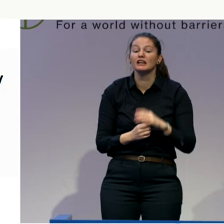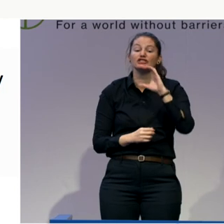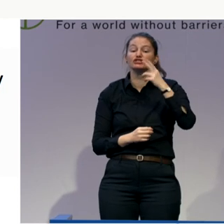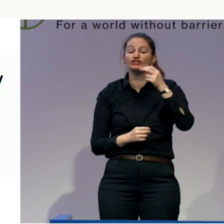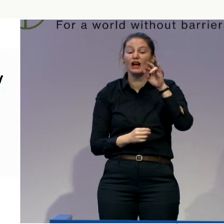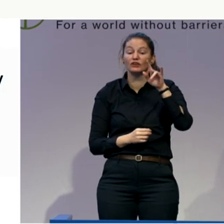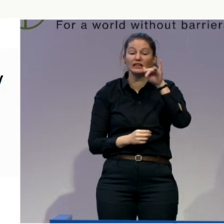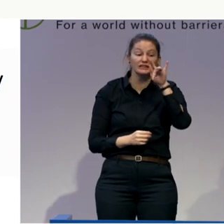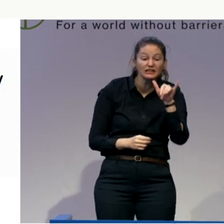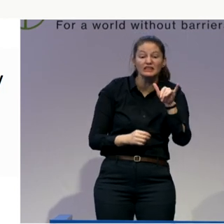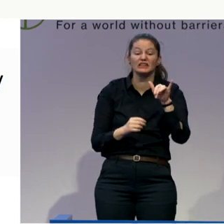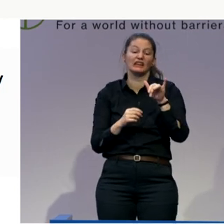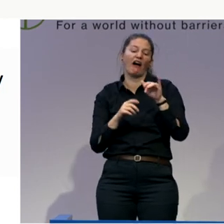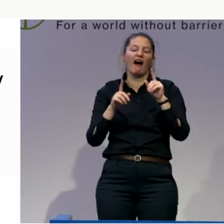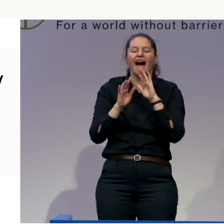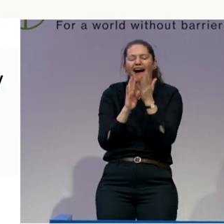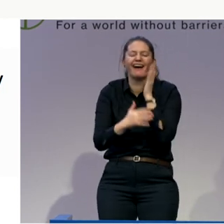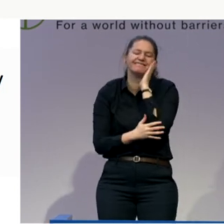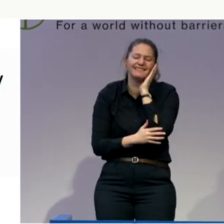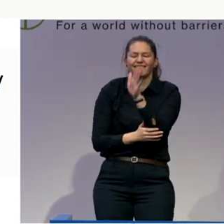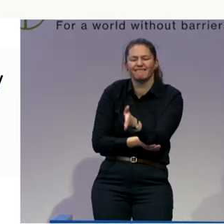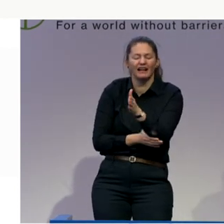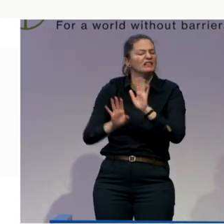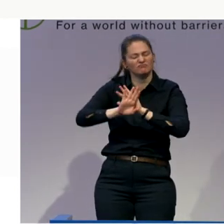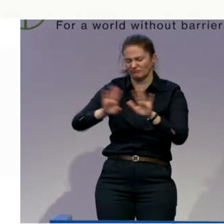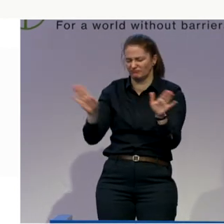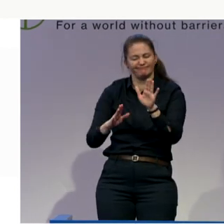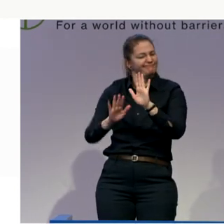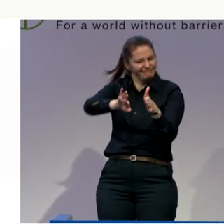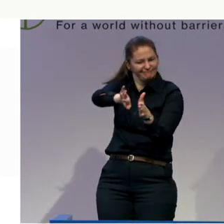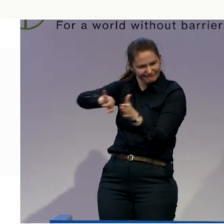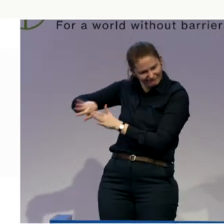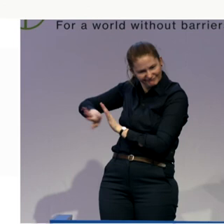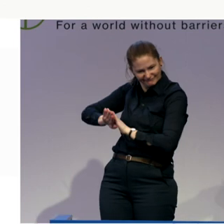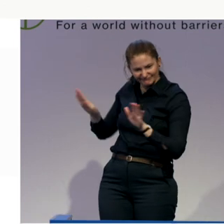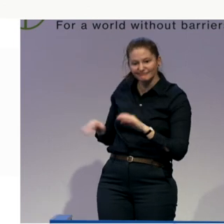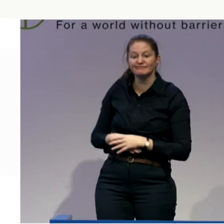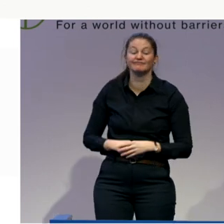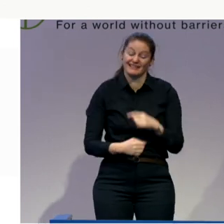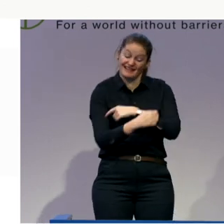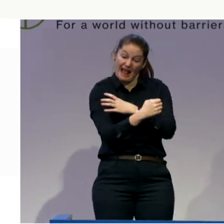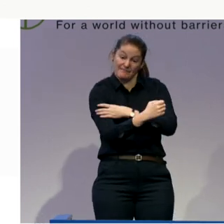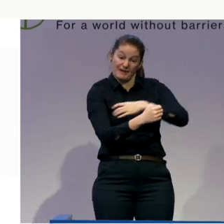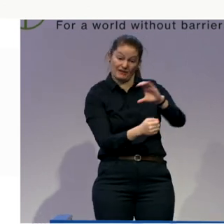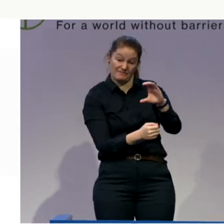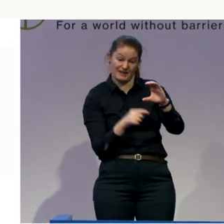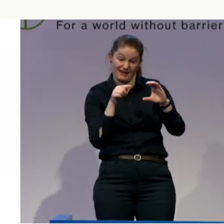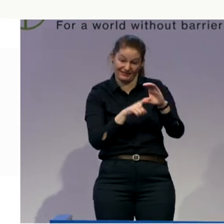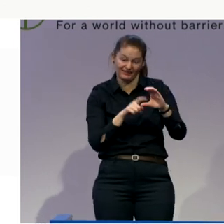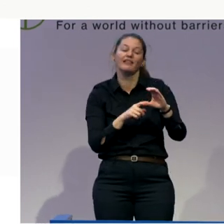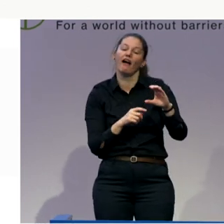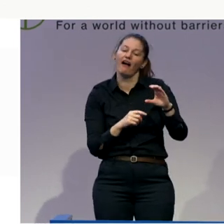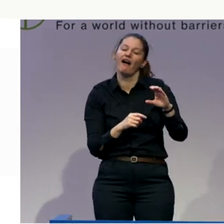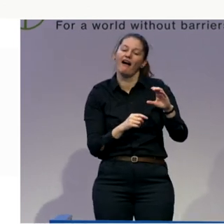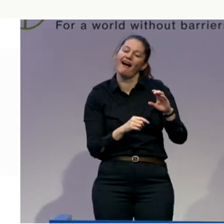for emotion. But the research we did said, while it was very empowering, there's still emotion. It's a relationship